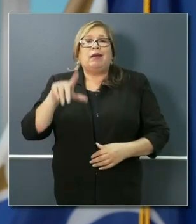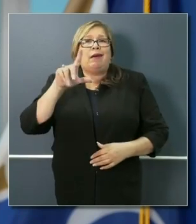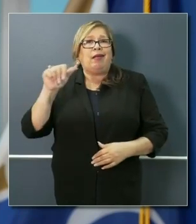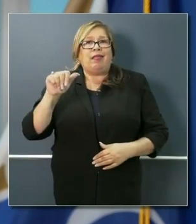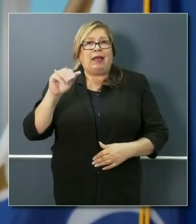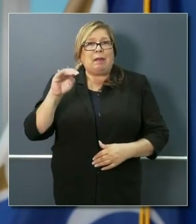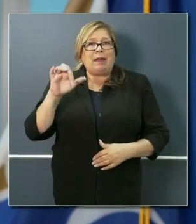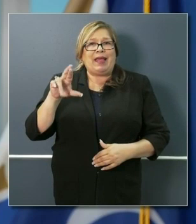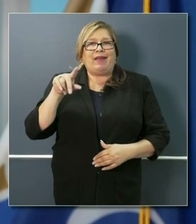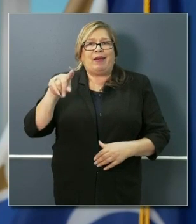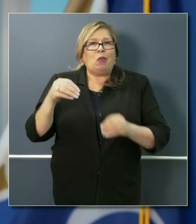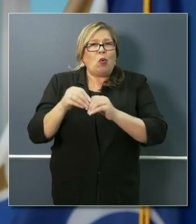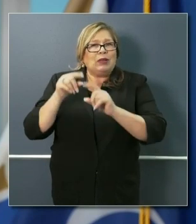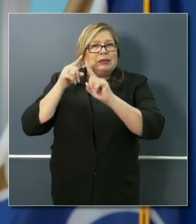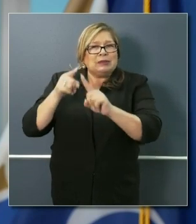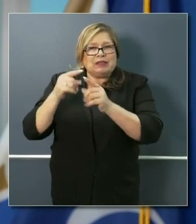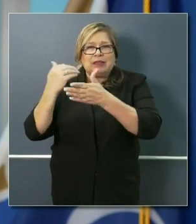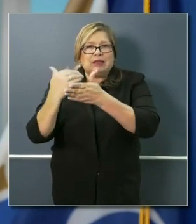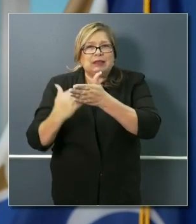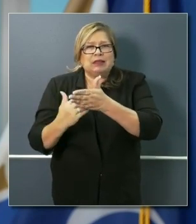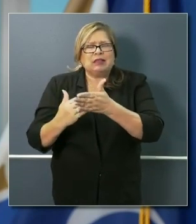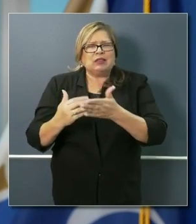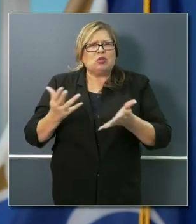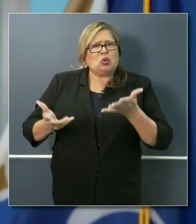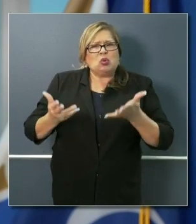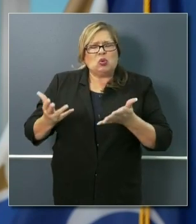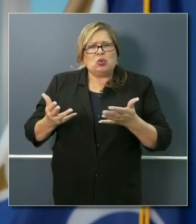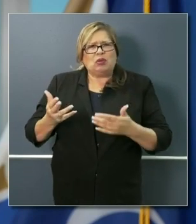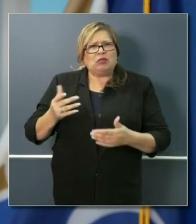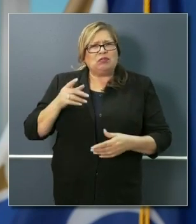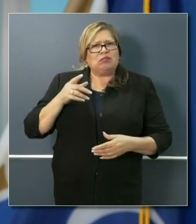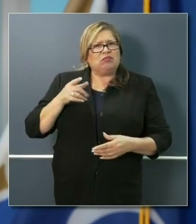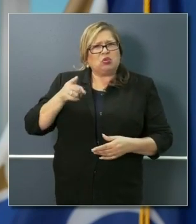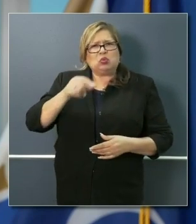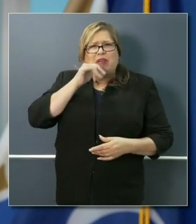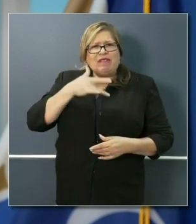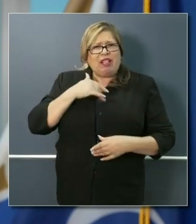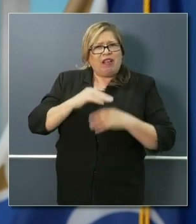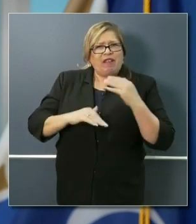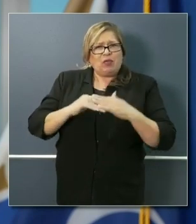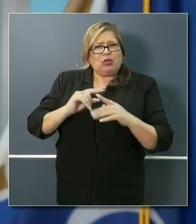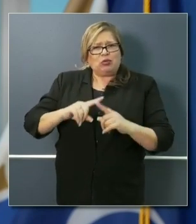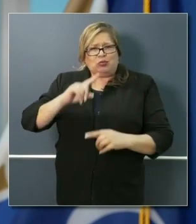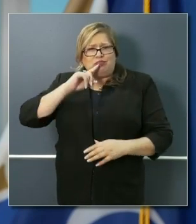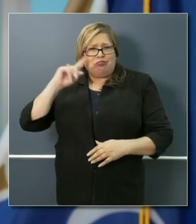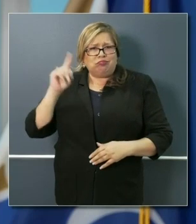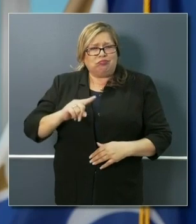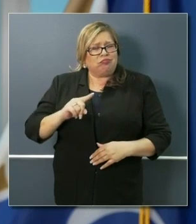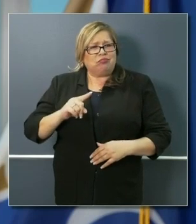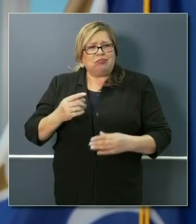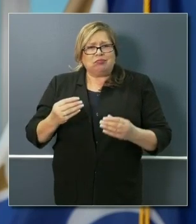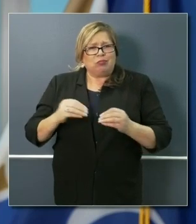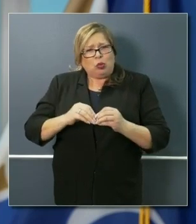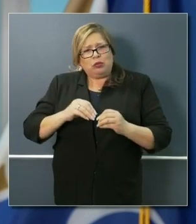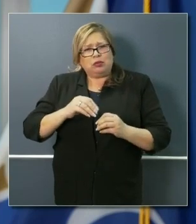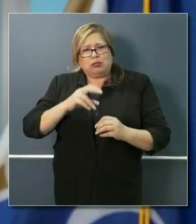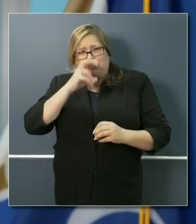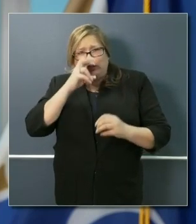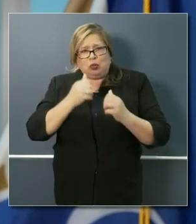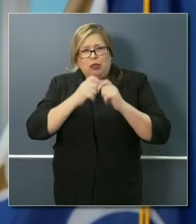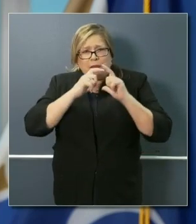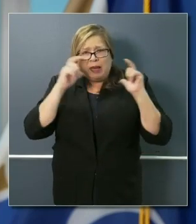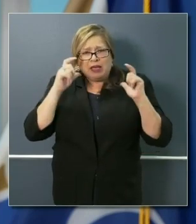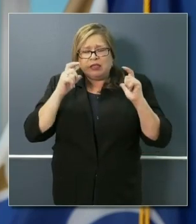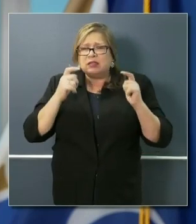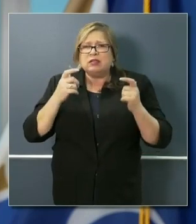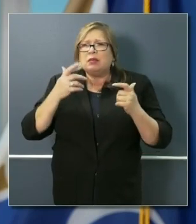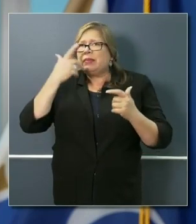So are you not comfortable with issuing a little bit more strong guidance on this because it's not the same everywhere in the